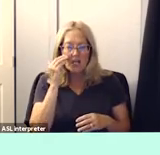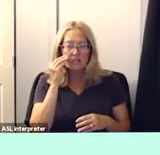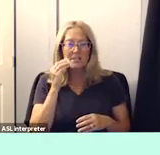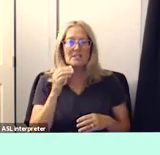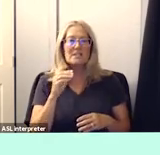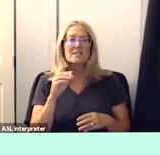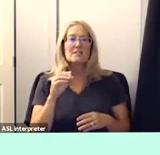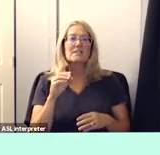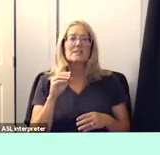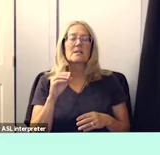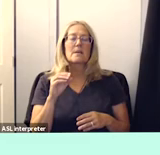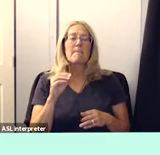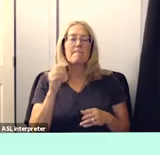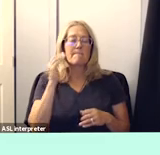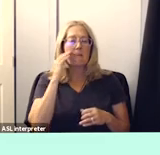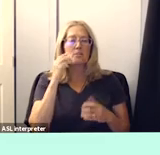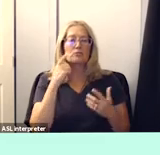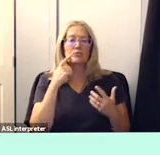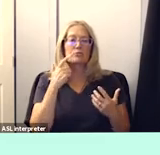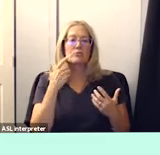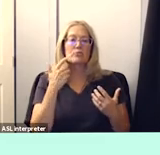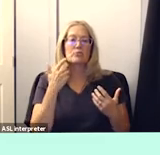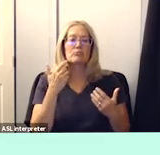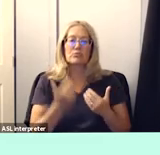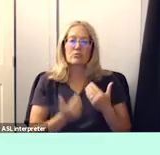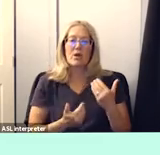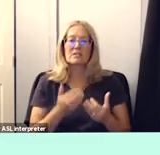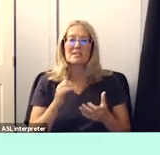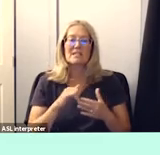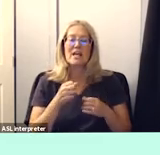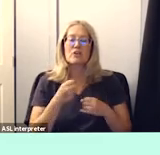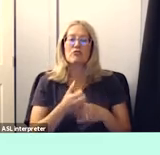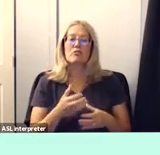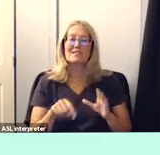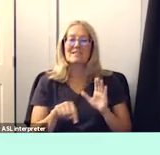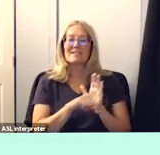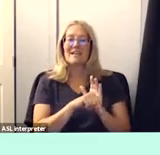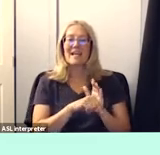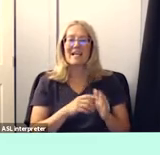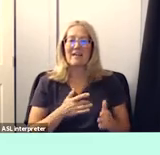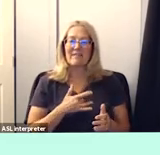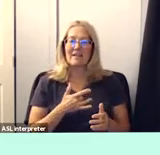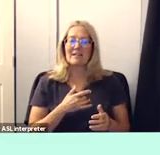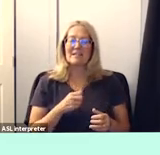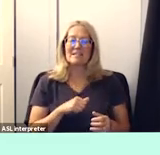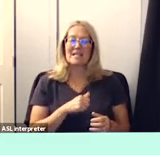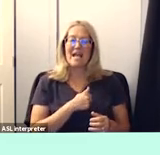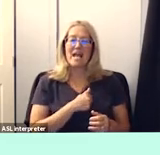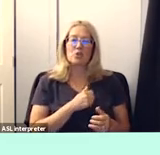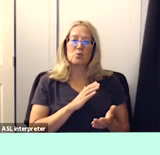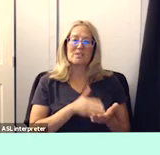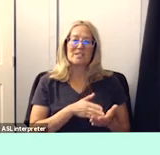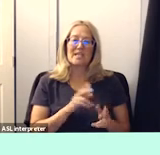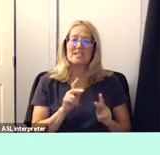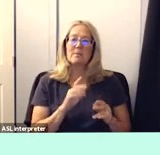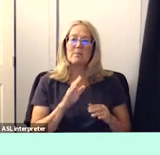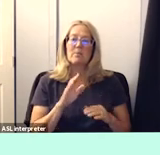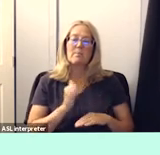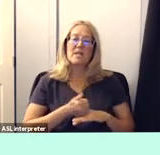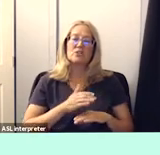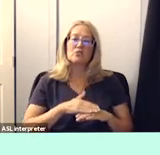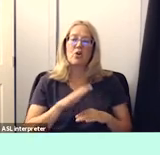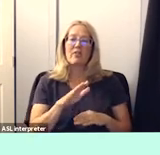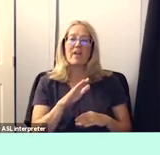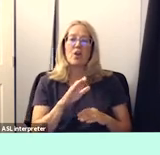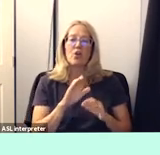defined as the mental process that causes us to have negative feelings and attitudes about people based on their characteristics